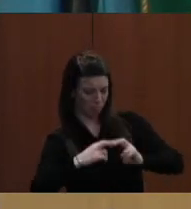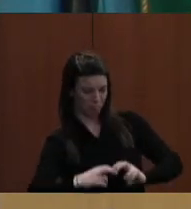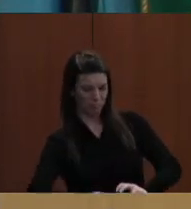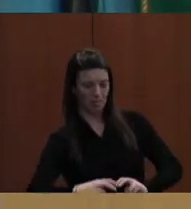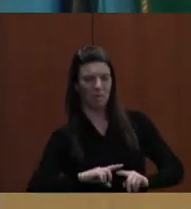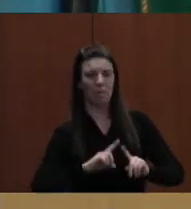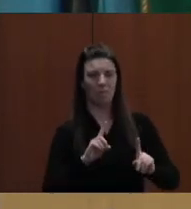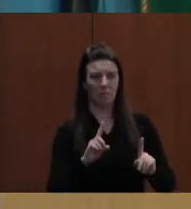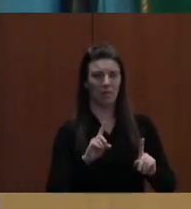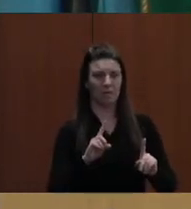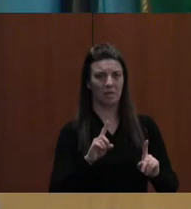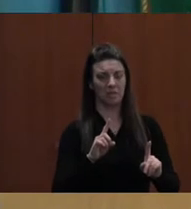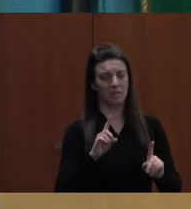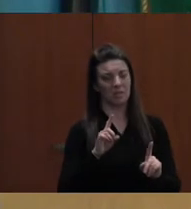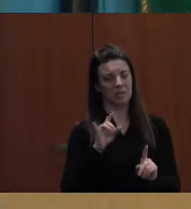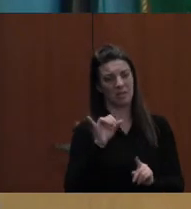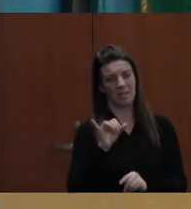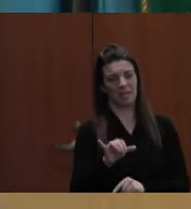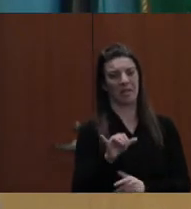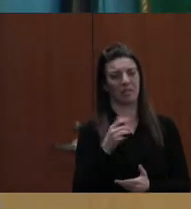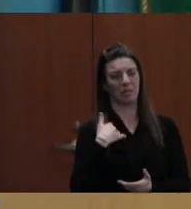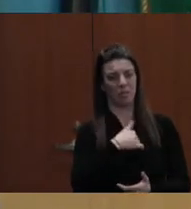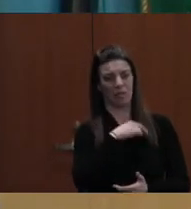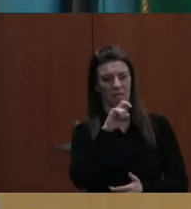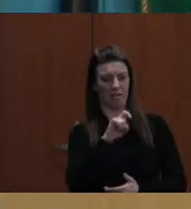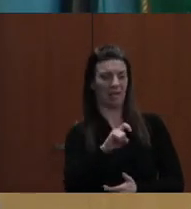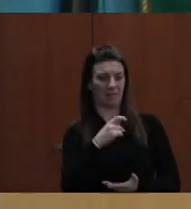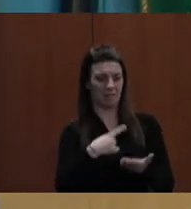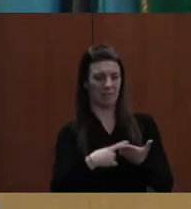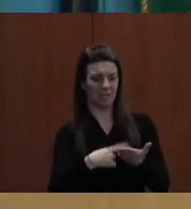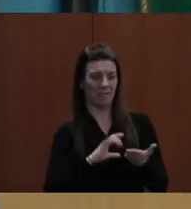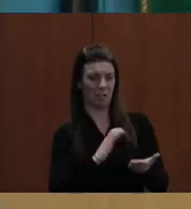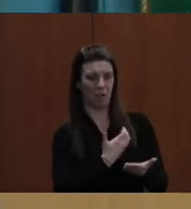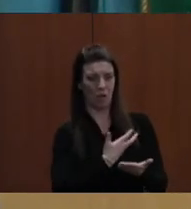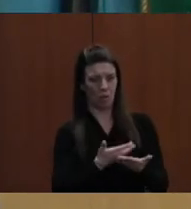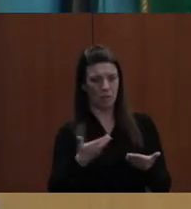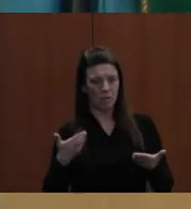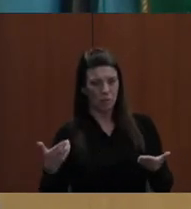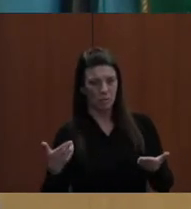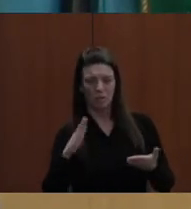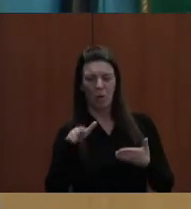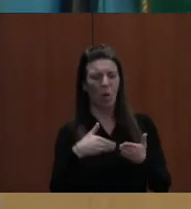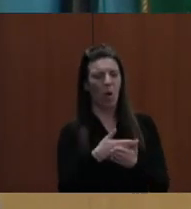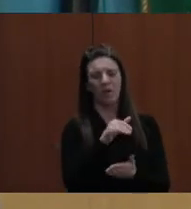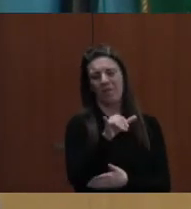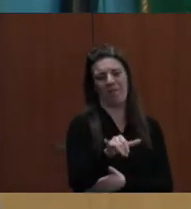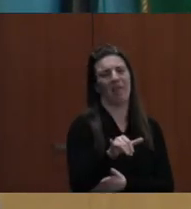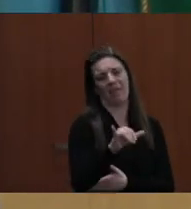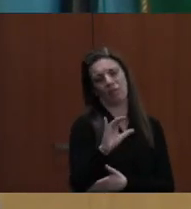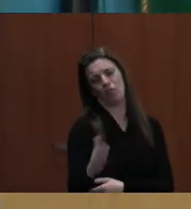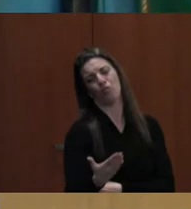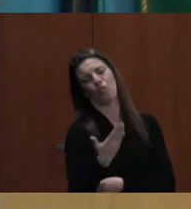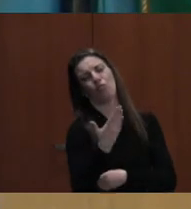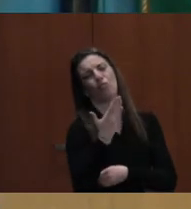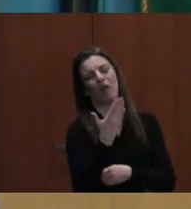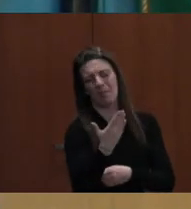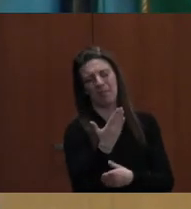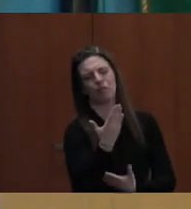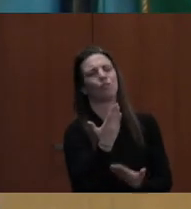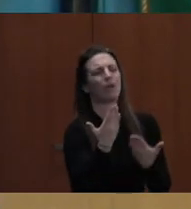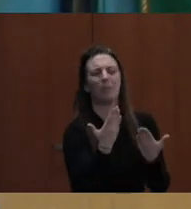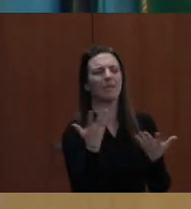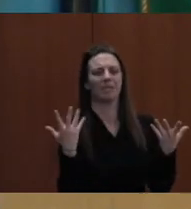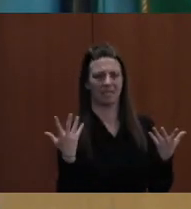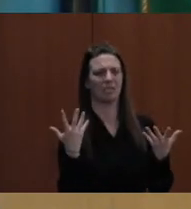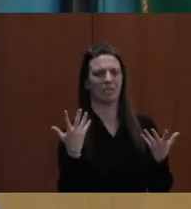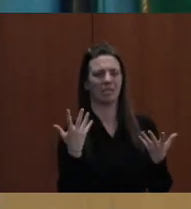that out of the current existing resources. We could certainly do that. All these are just optional motions, but if they're recommendations of staff that you at